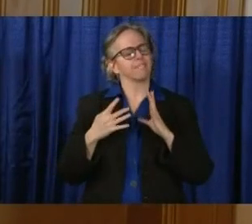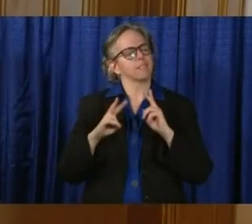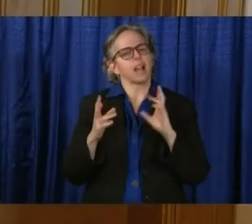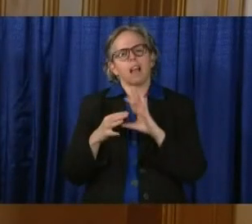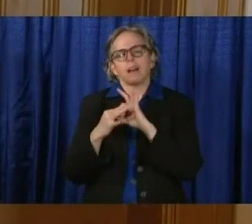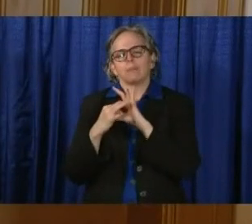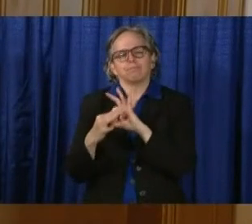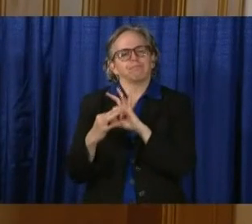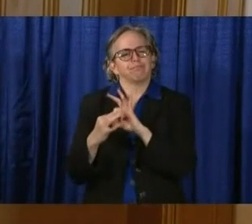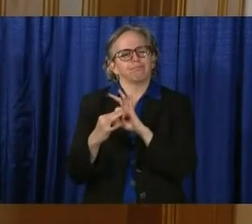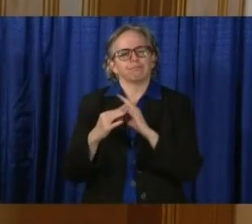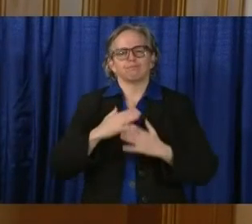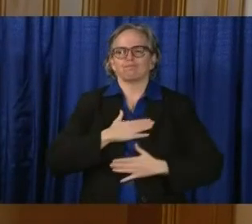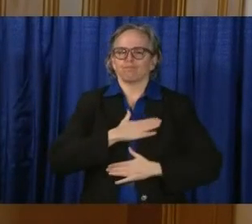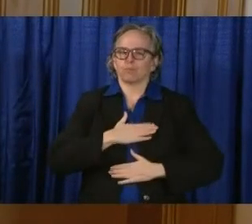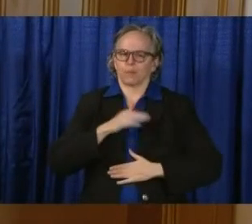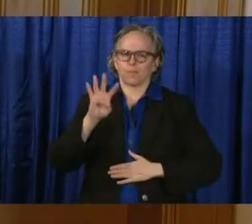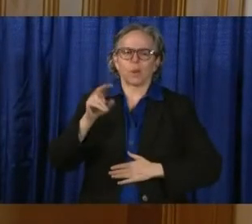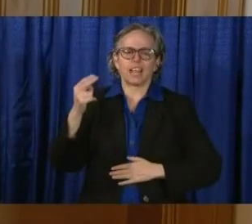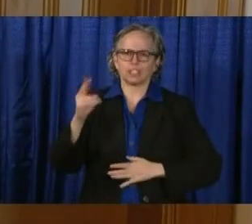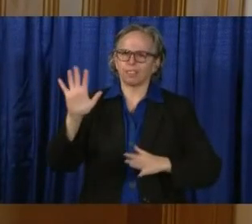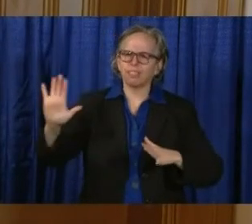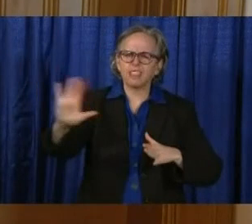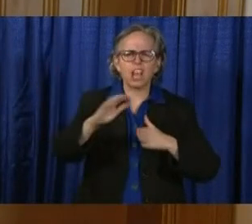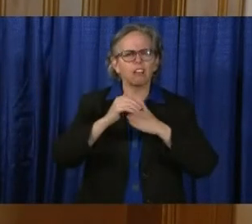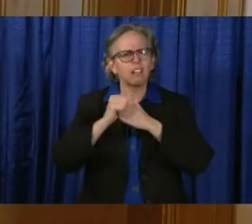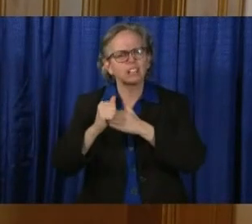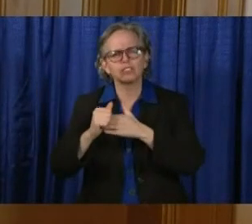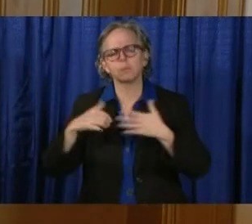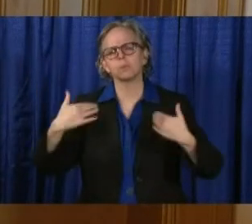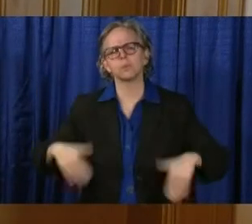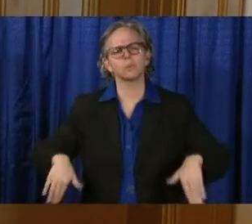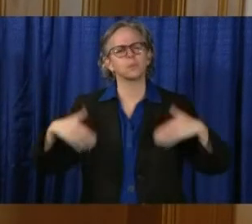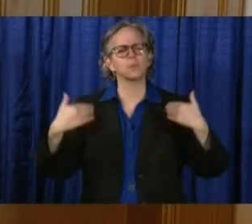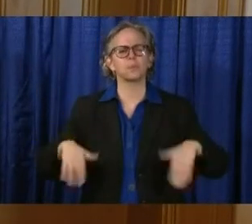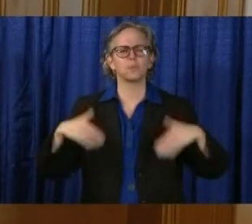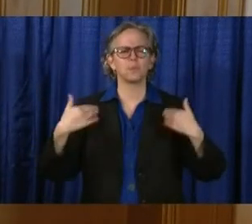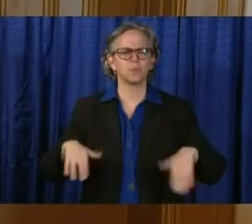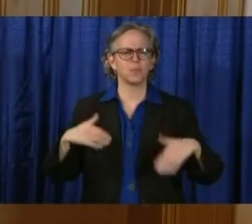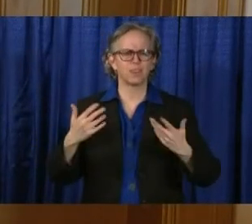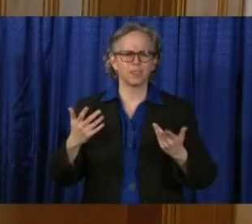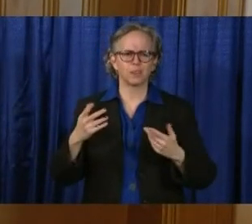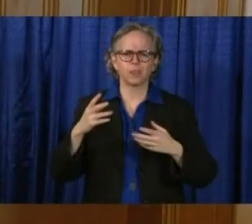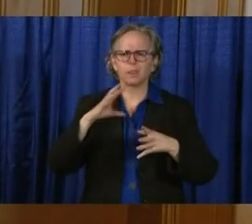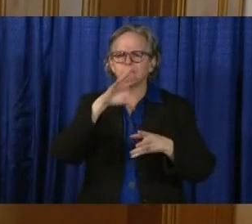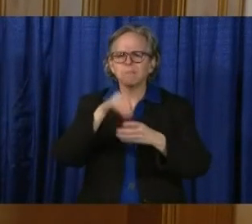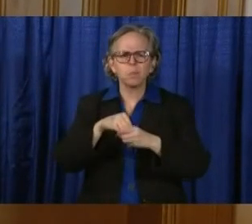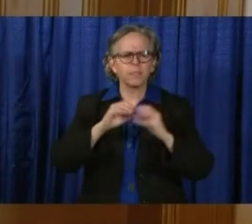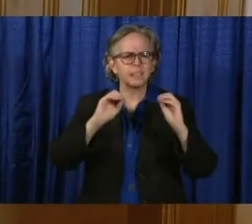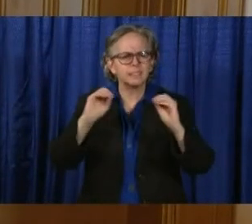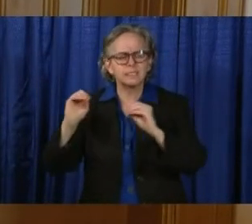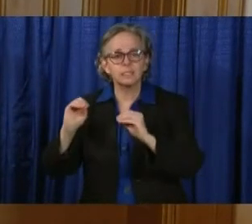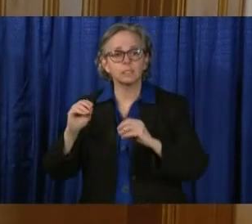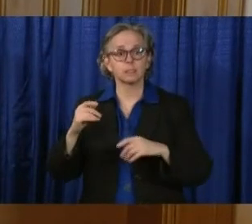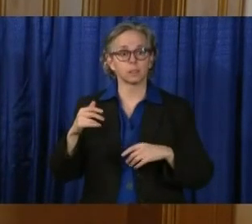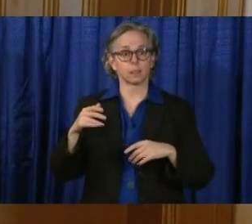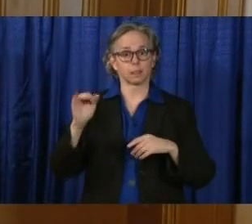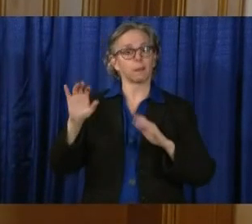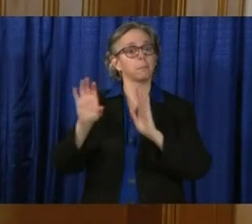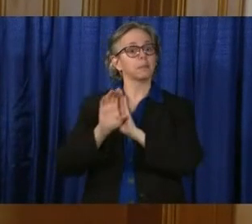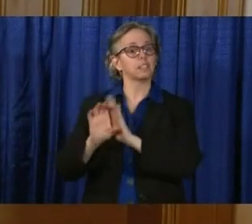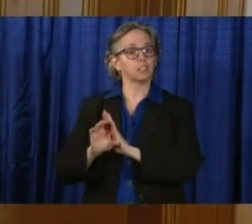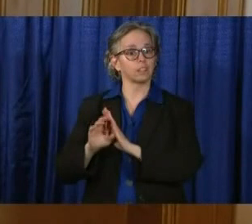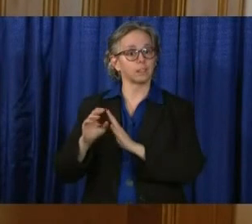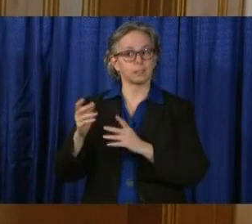-H and for 4-H leaders and all that they do. These photos were sent to our office by